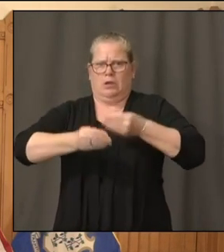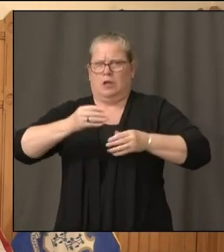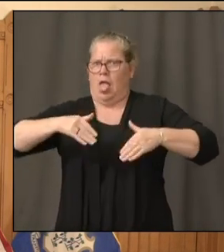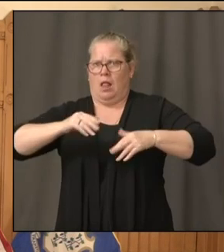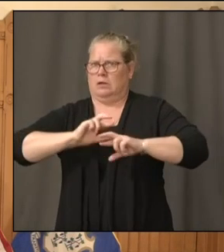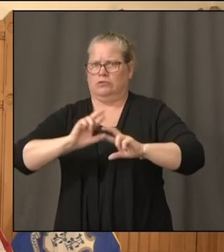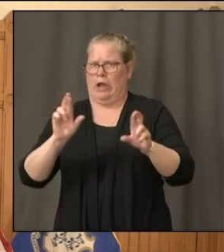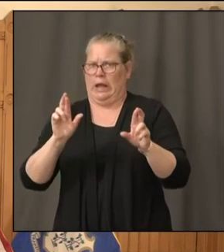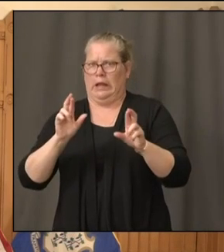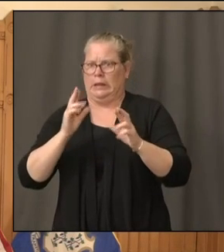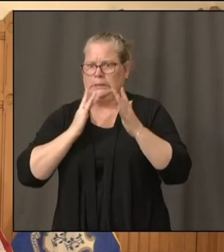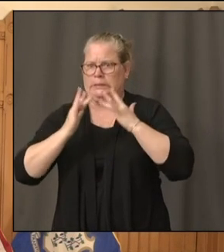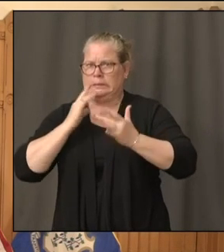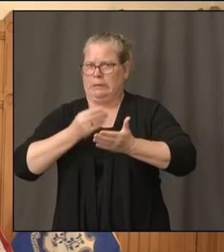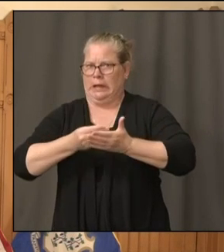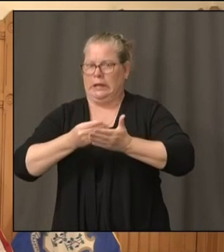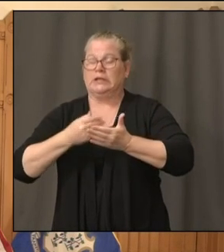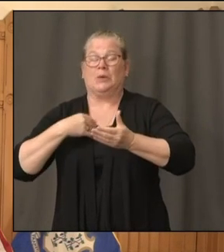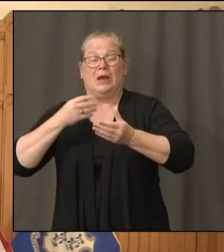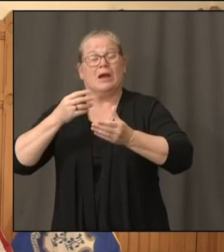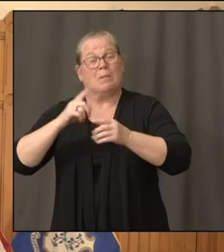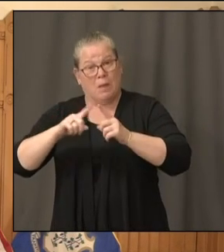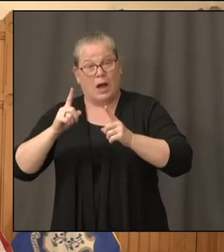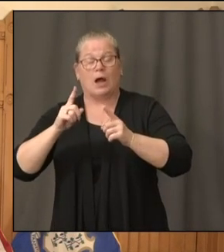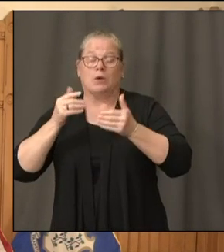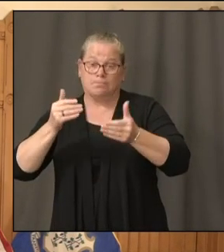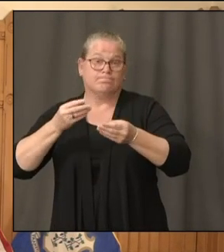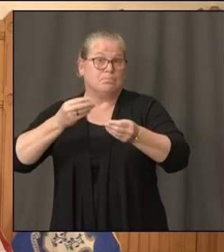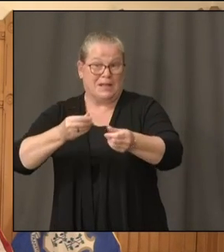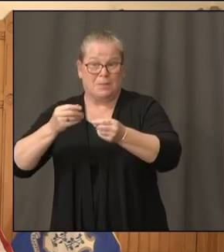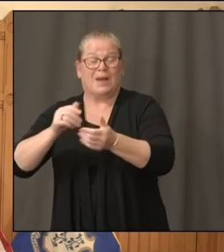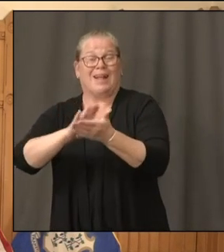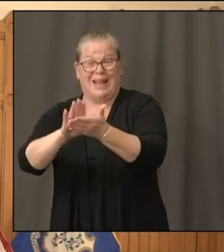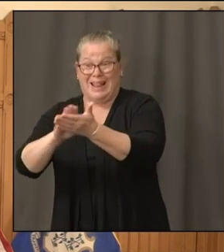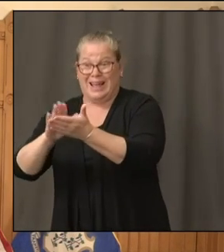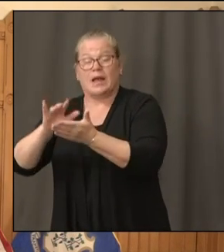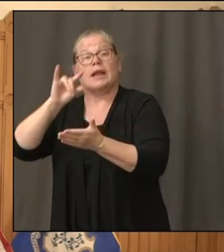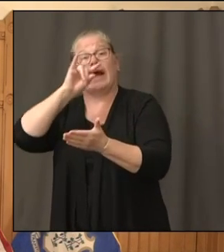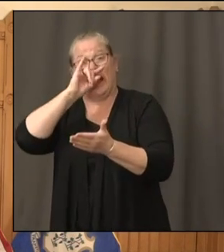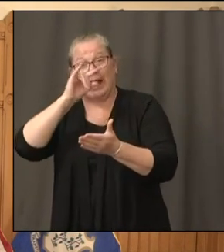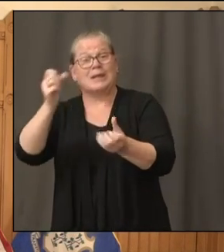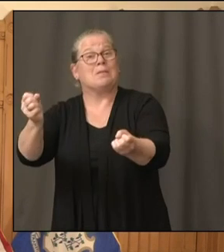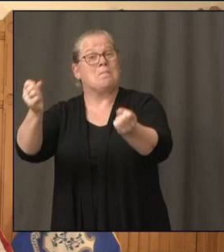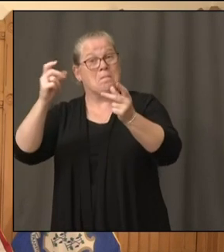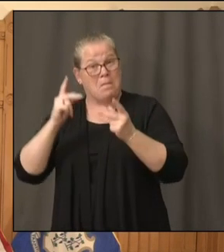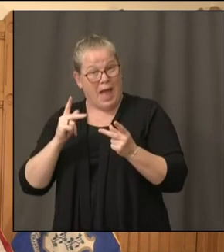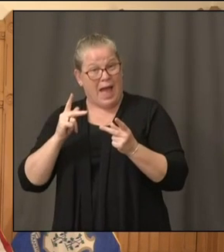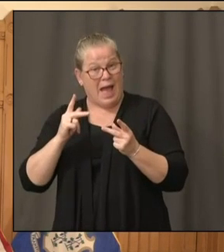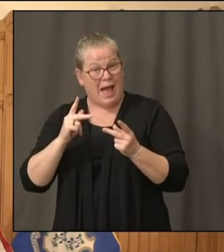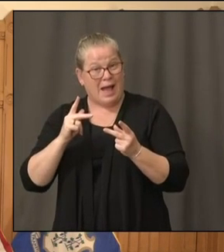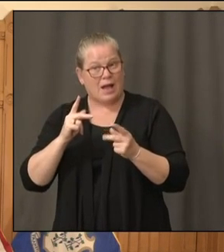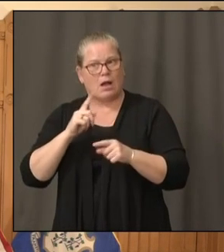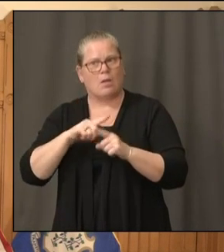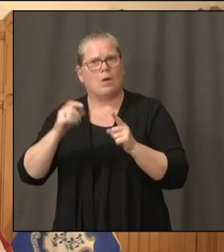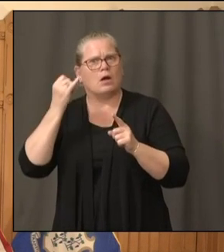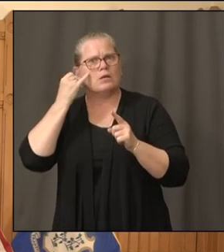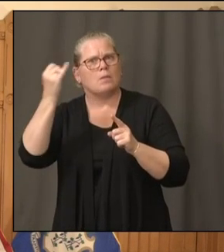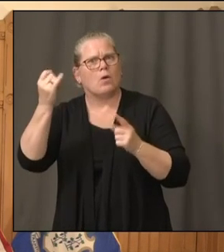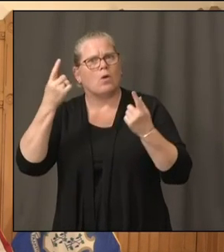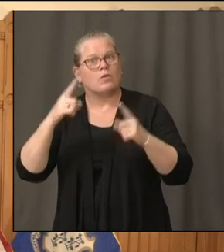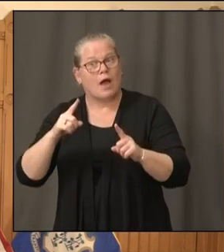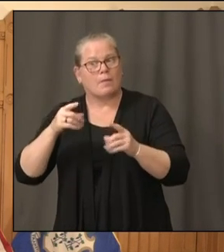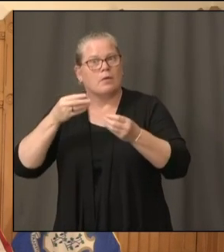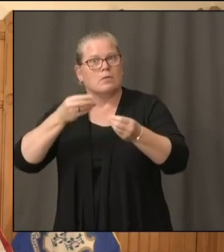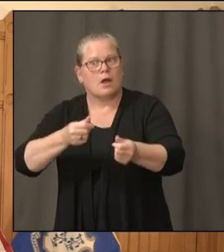do that, and then the kids coming back, it's another thing to do it, and then all of a sudden it's put off another month or a couple of months.